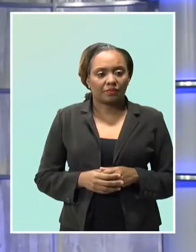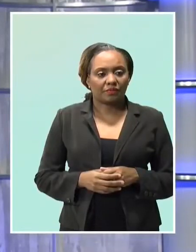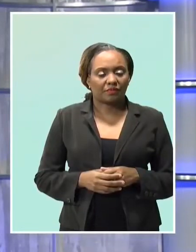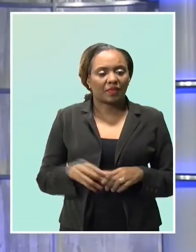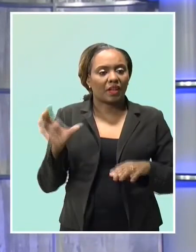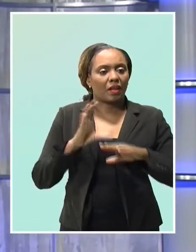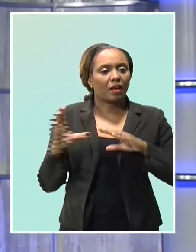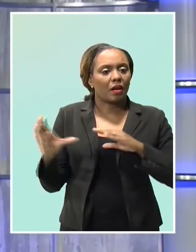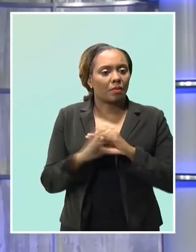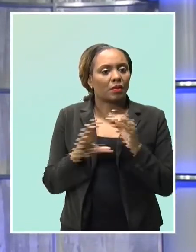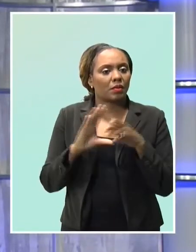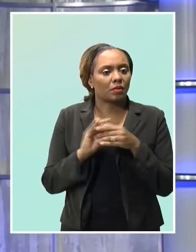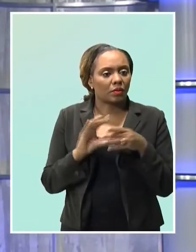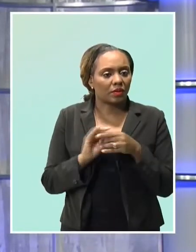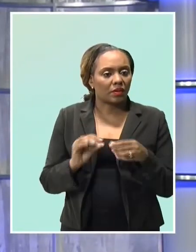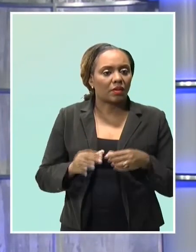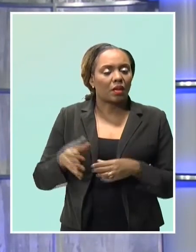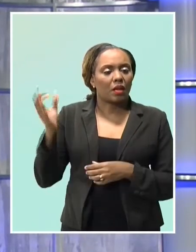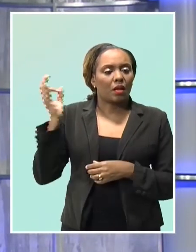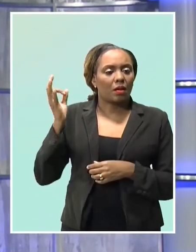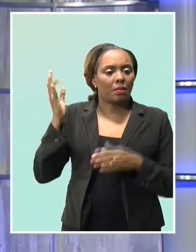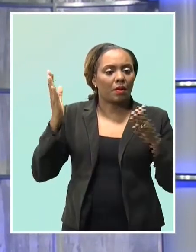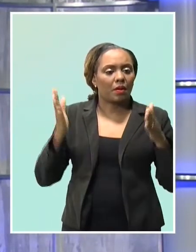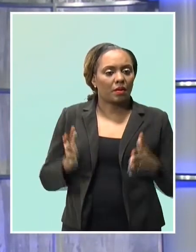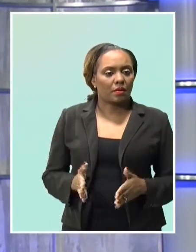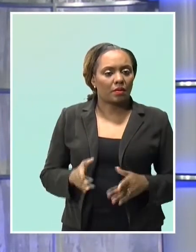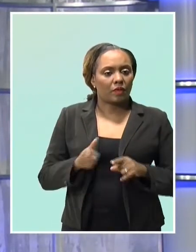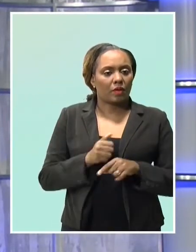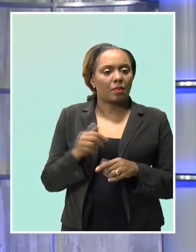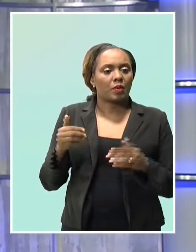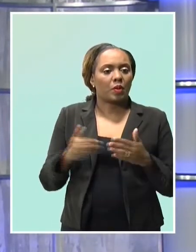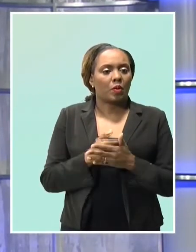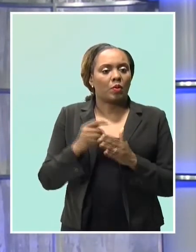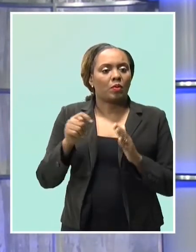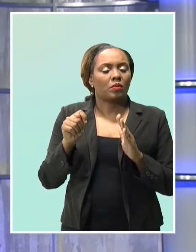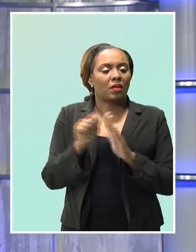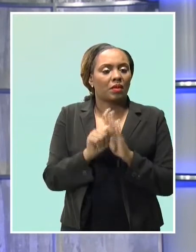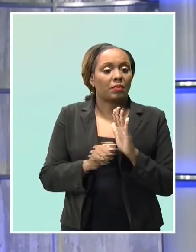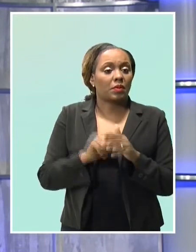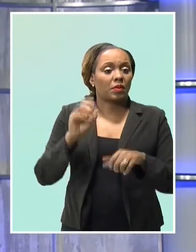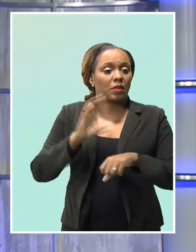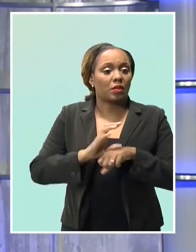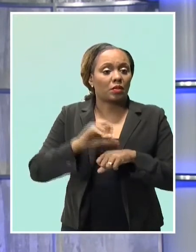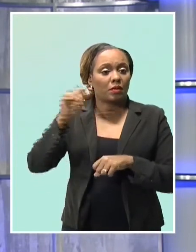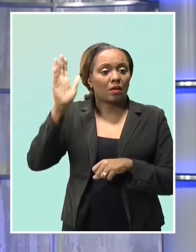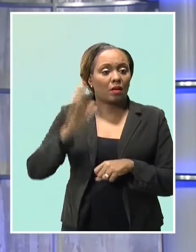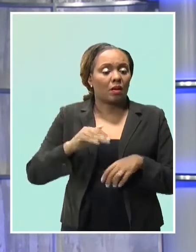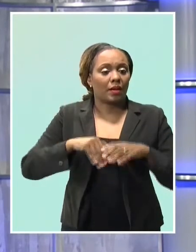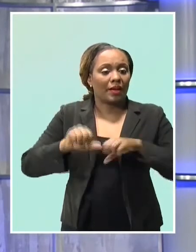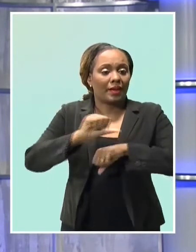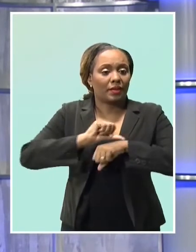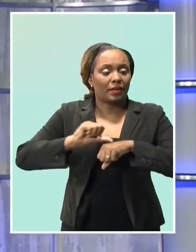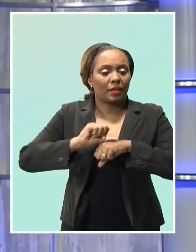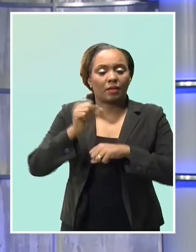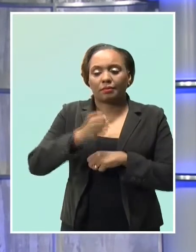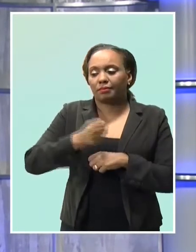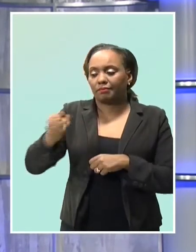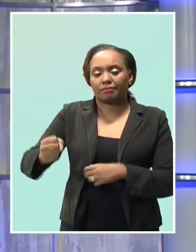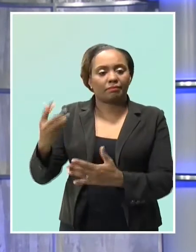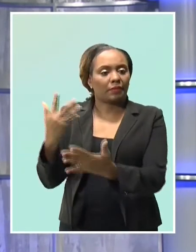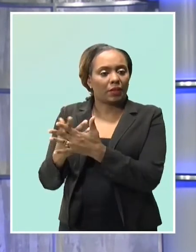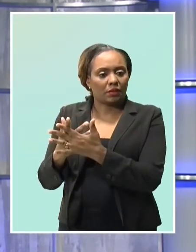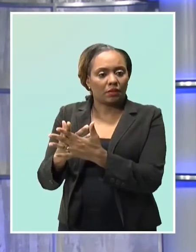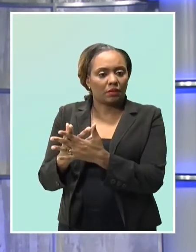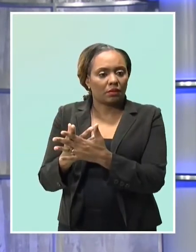Regional news now. Pastor Uriah Taylor of the New Testament Church of God in Boland, Antigua, has been remanded to prison after